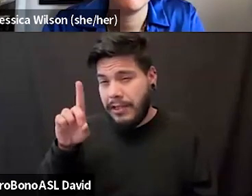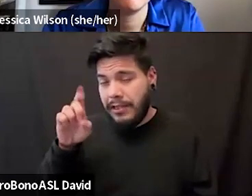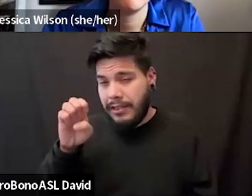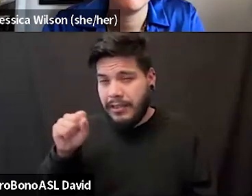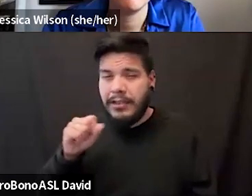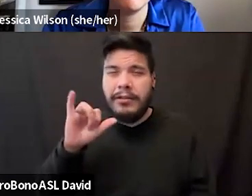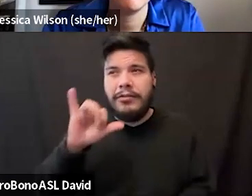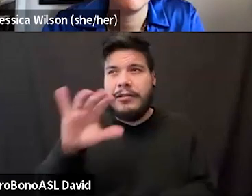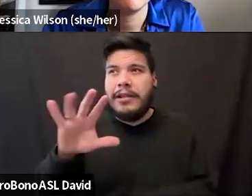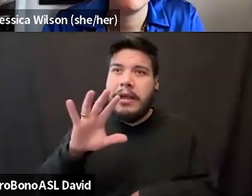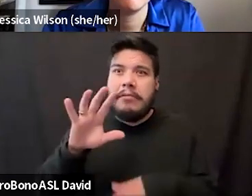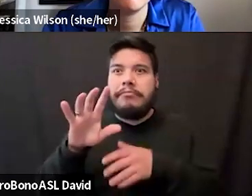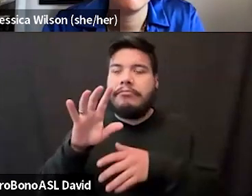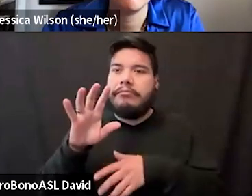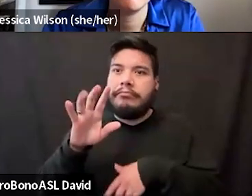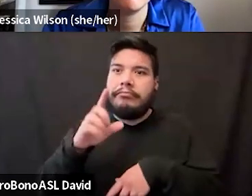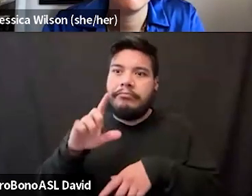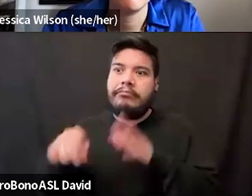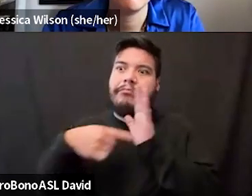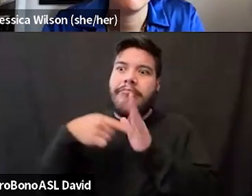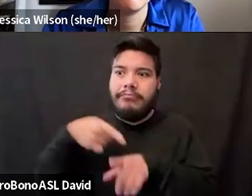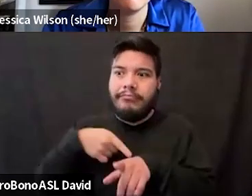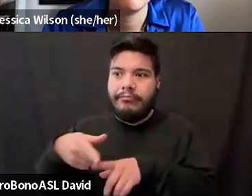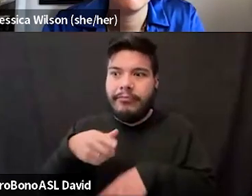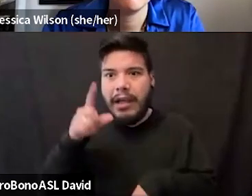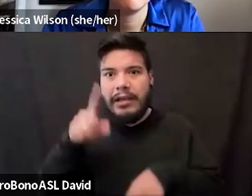fit in. And then when people find out, like, I can't belt.